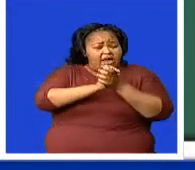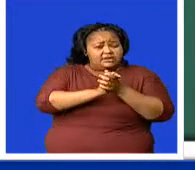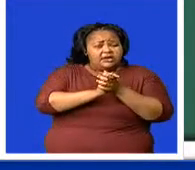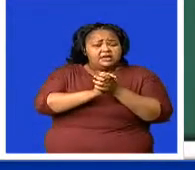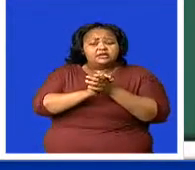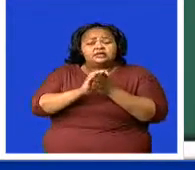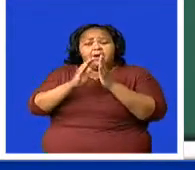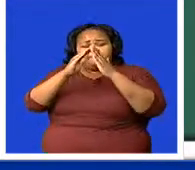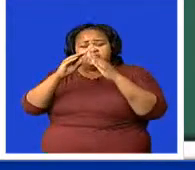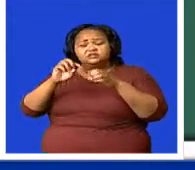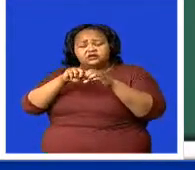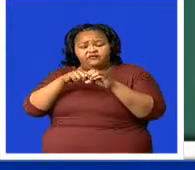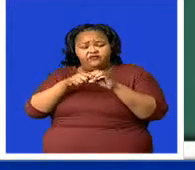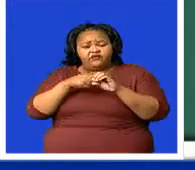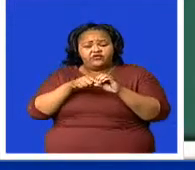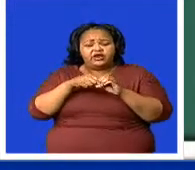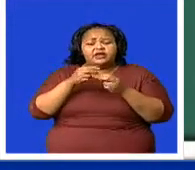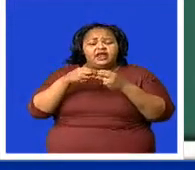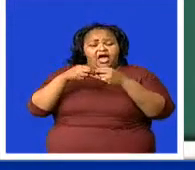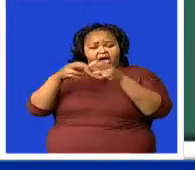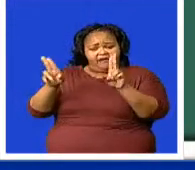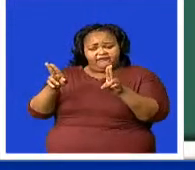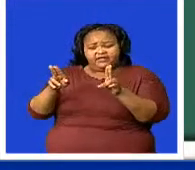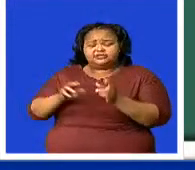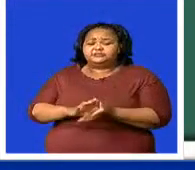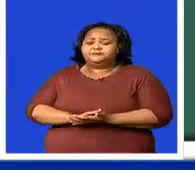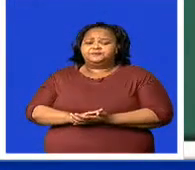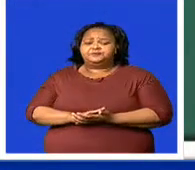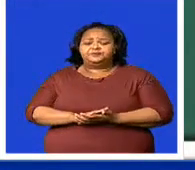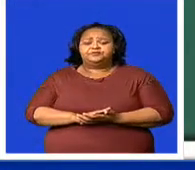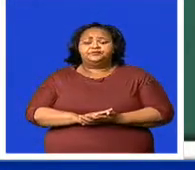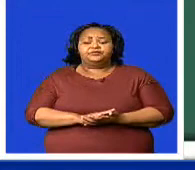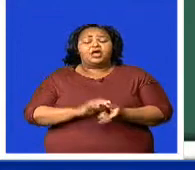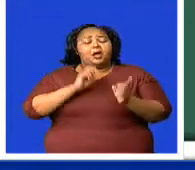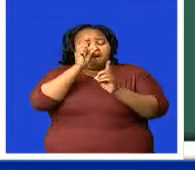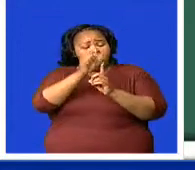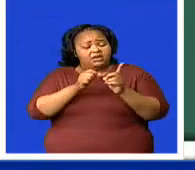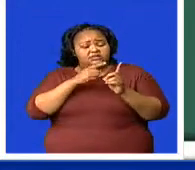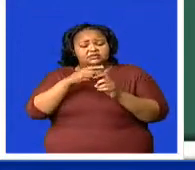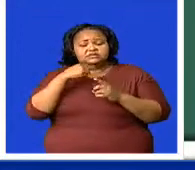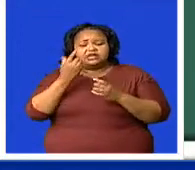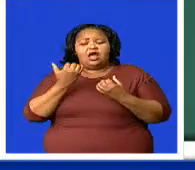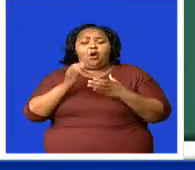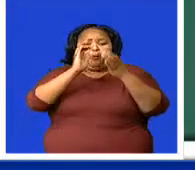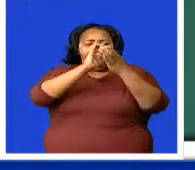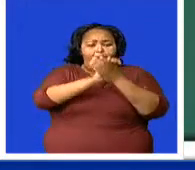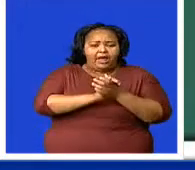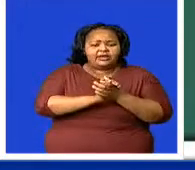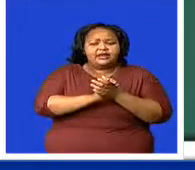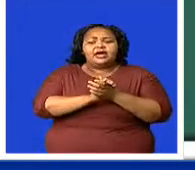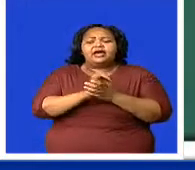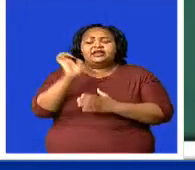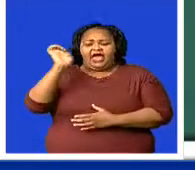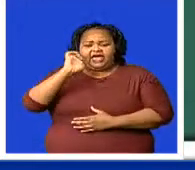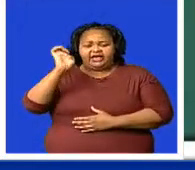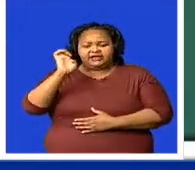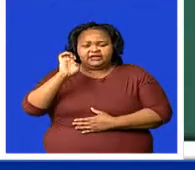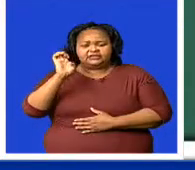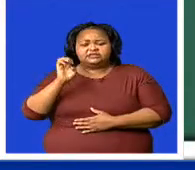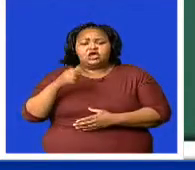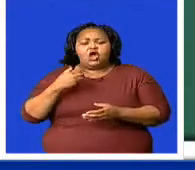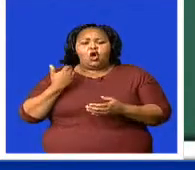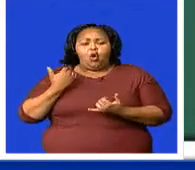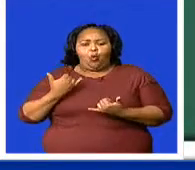Kumalo says the Swatini has recently forged a new partnership with England following its exit from the European